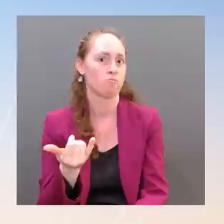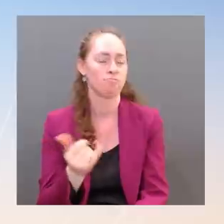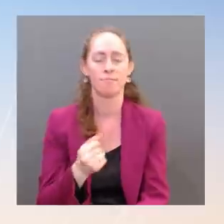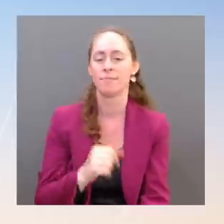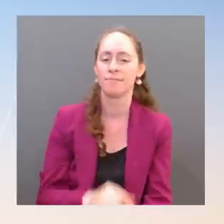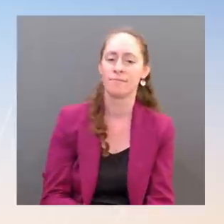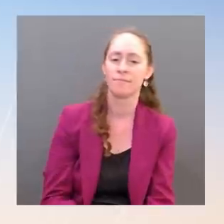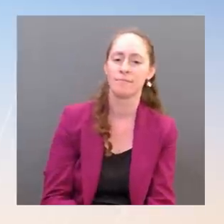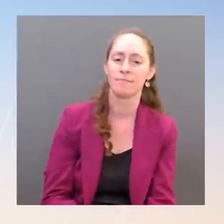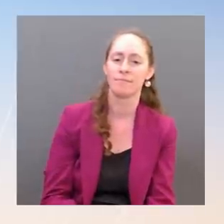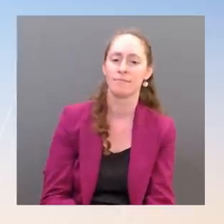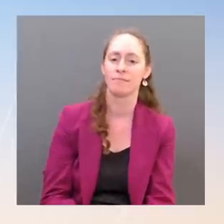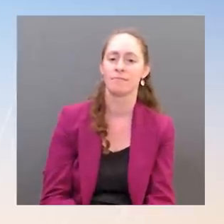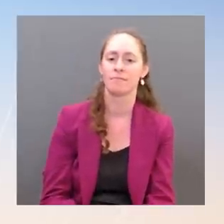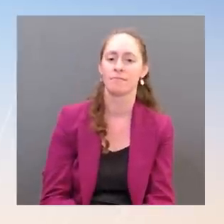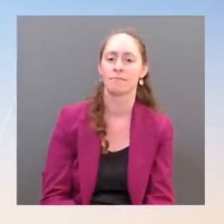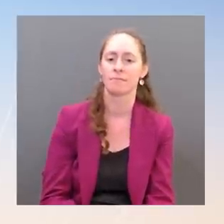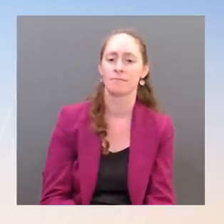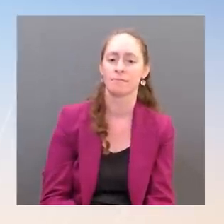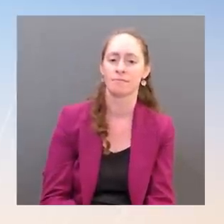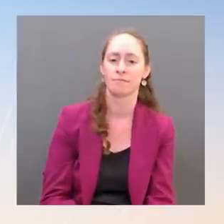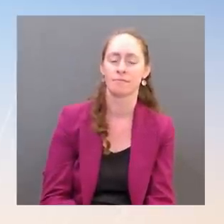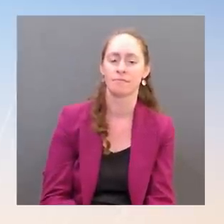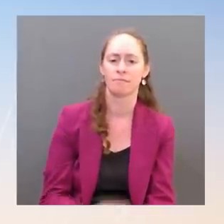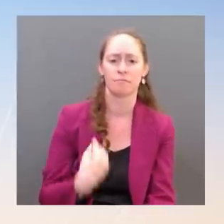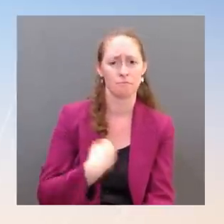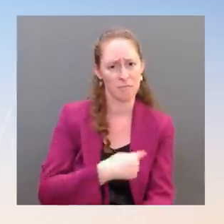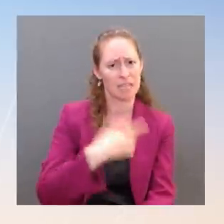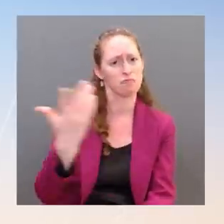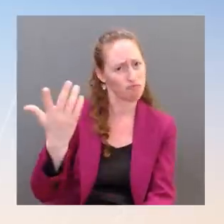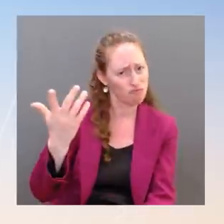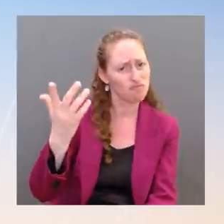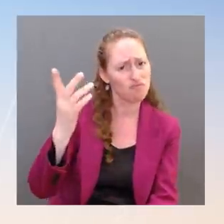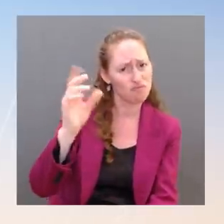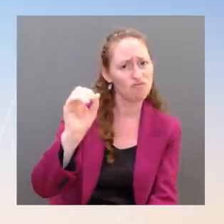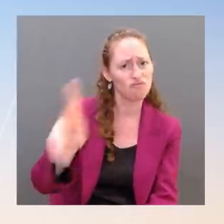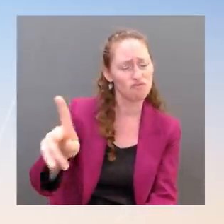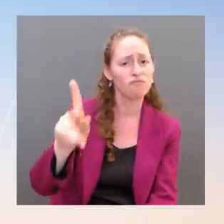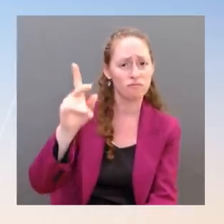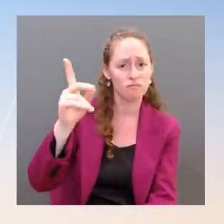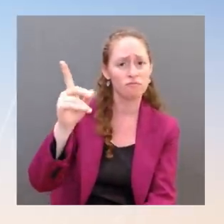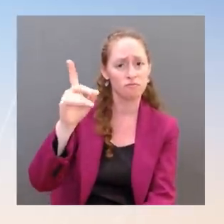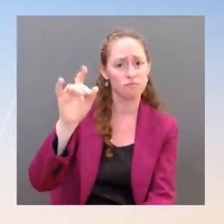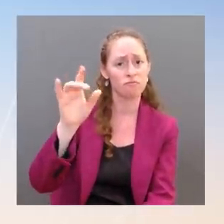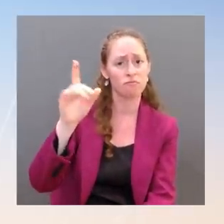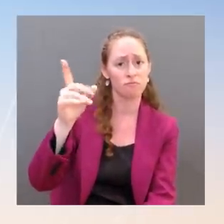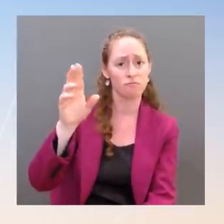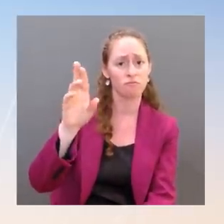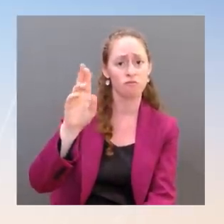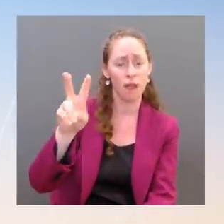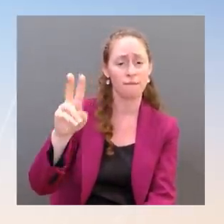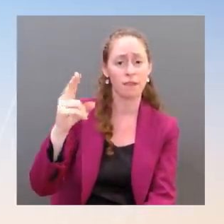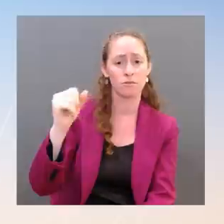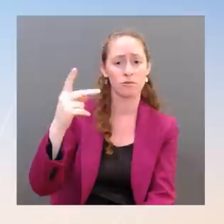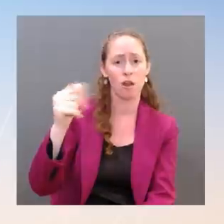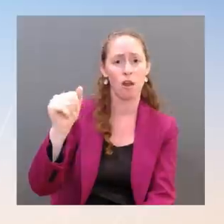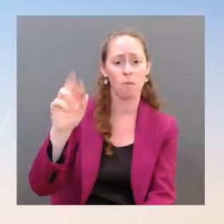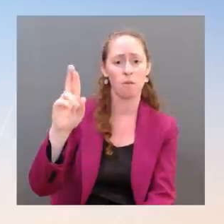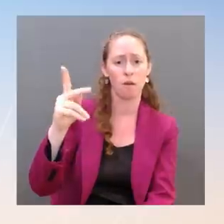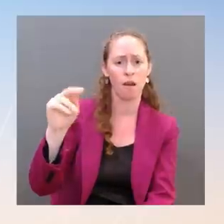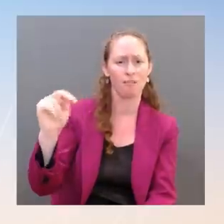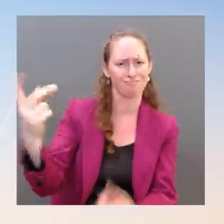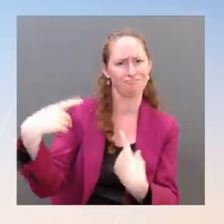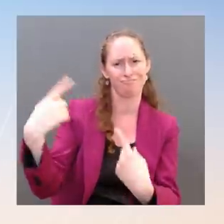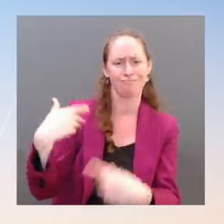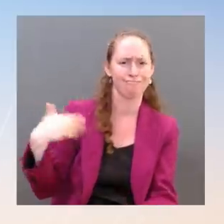He's been here many times before, as you know. Are you talking about the letter that the, that the, from gun, gun